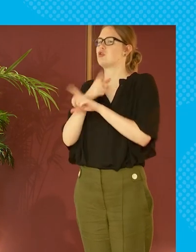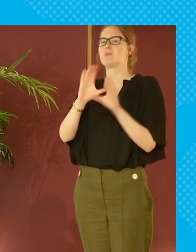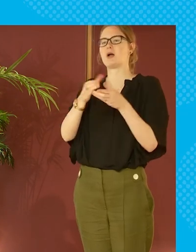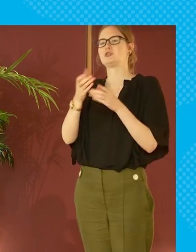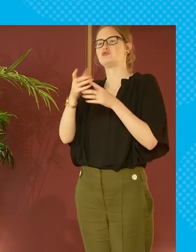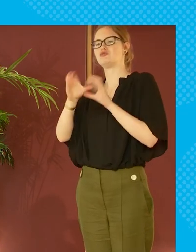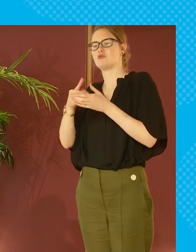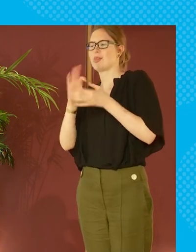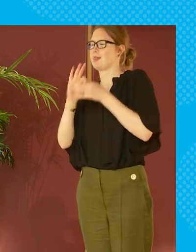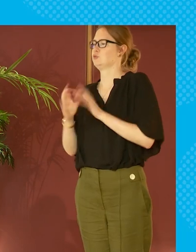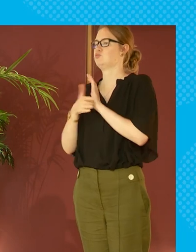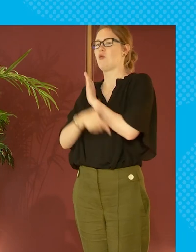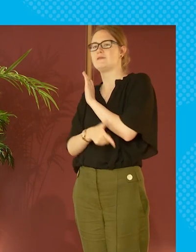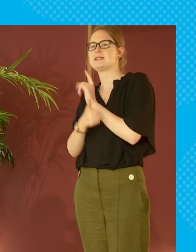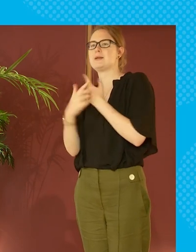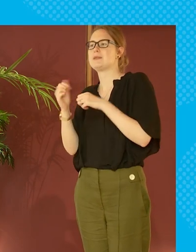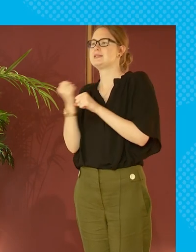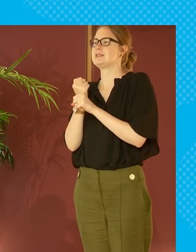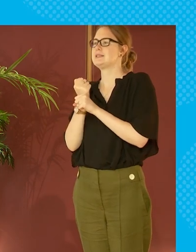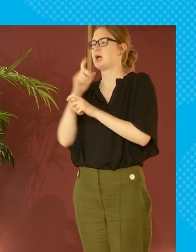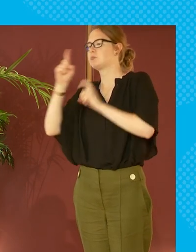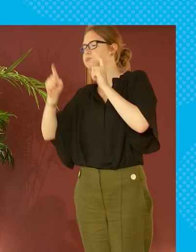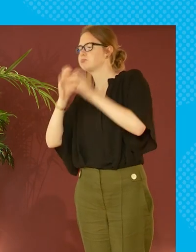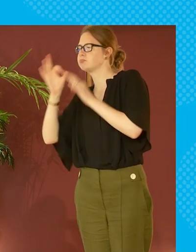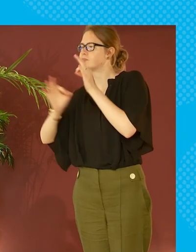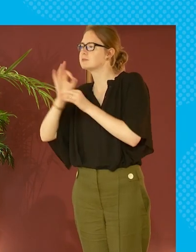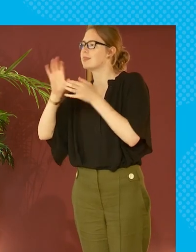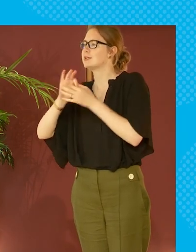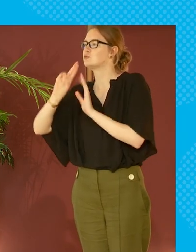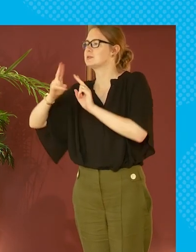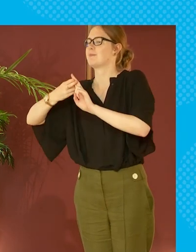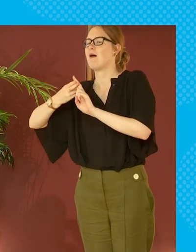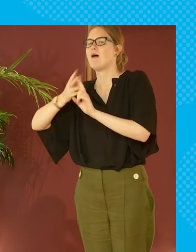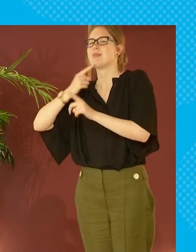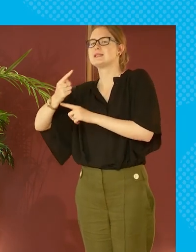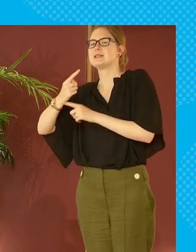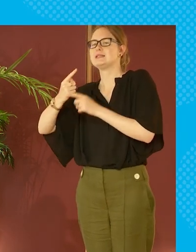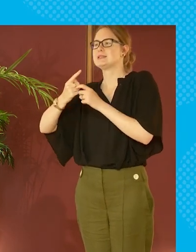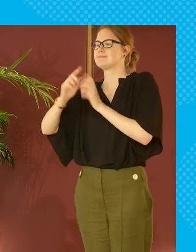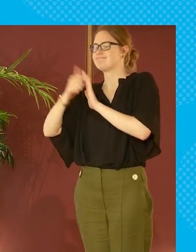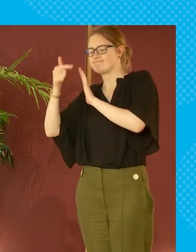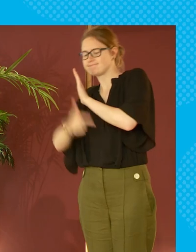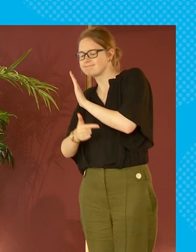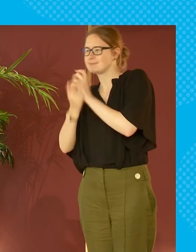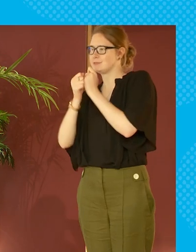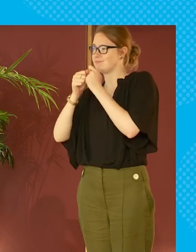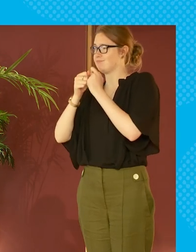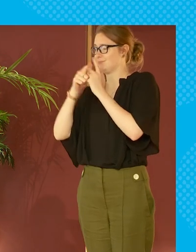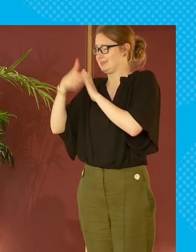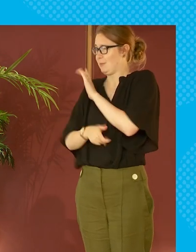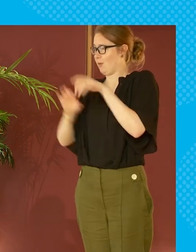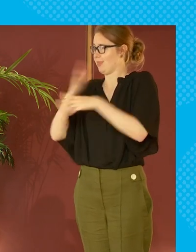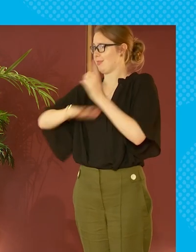the cross-party group on poverty recently did an inquiry into stigma and what they said was that it's extensive and deep rooted in